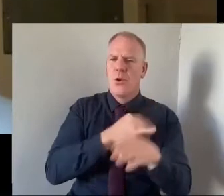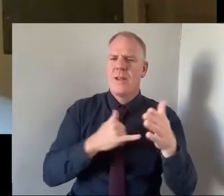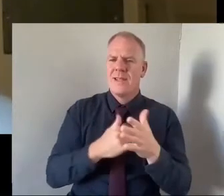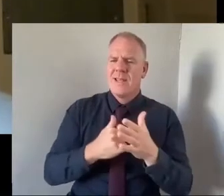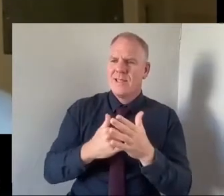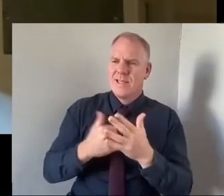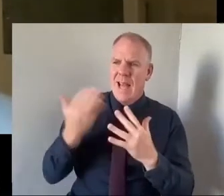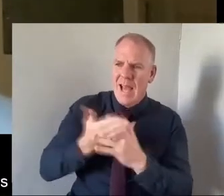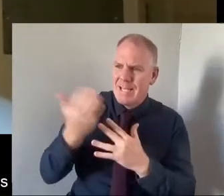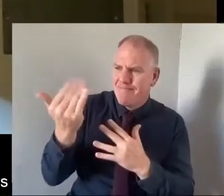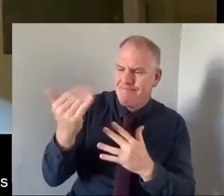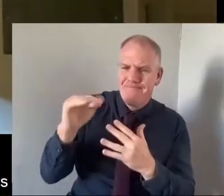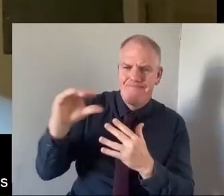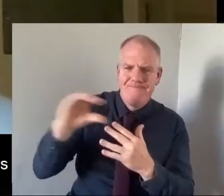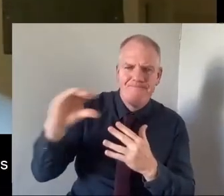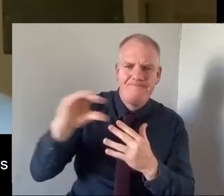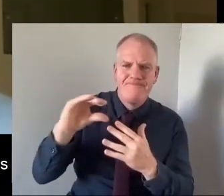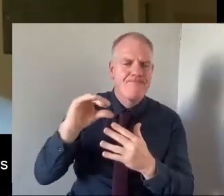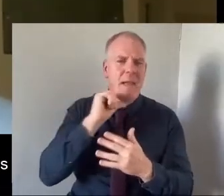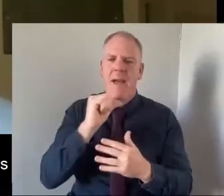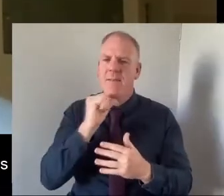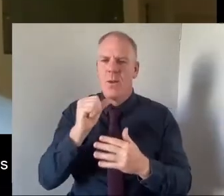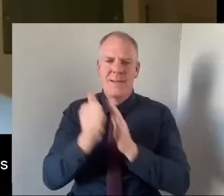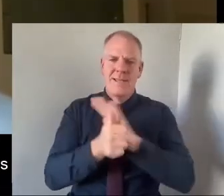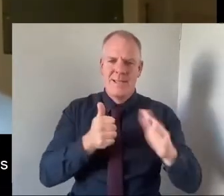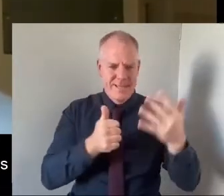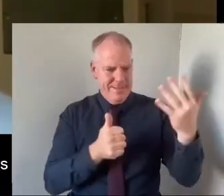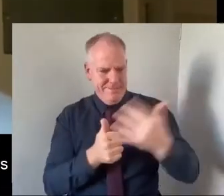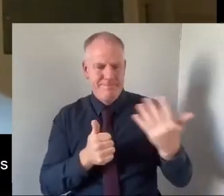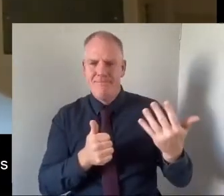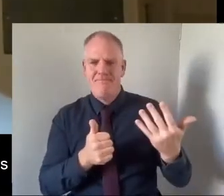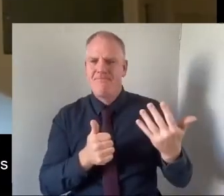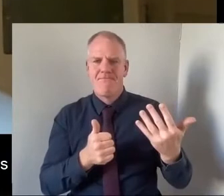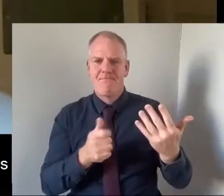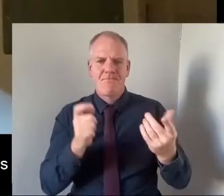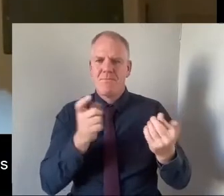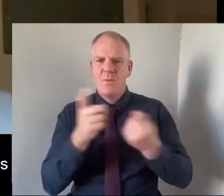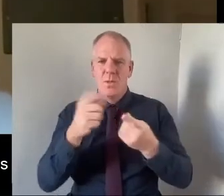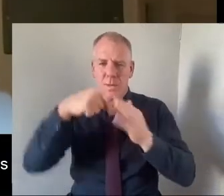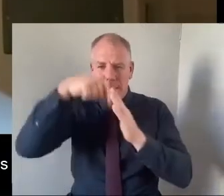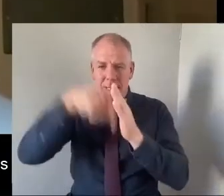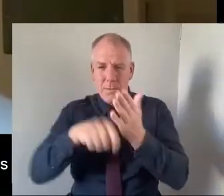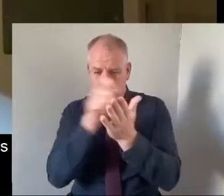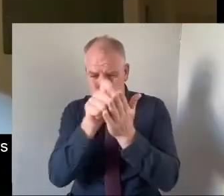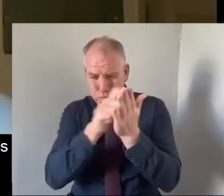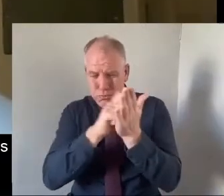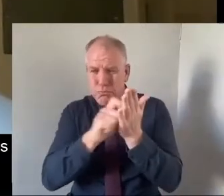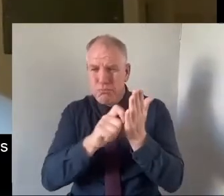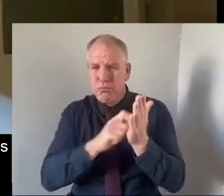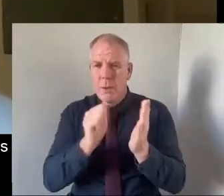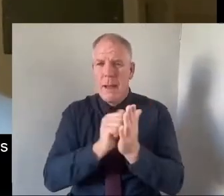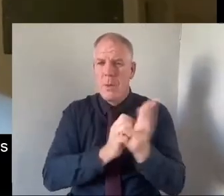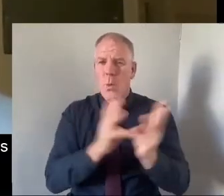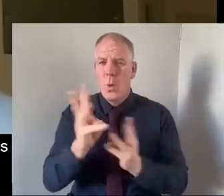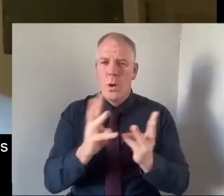access. They maybe don't have the skill set to complete the very in-depth funding requirements and